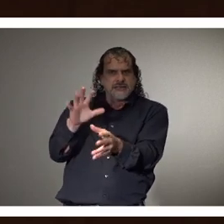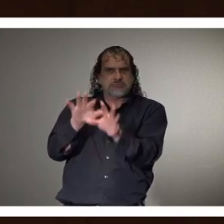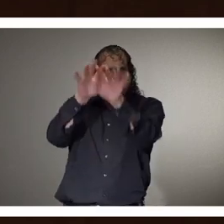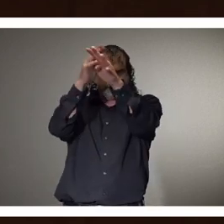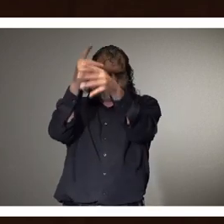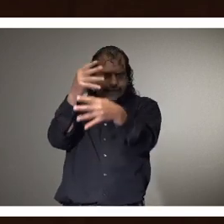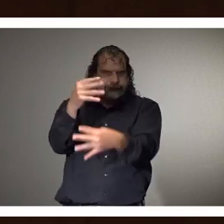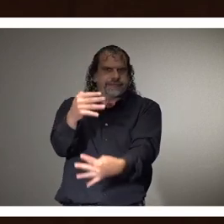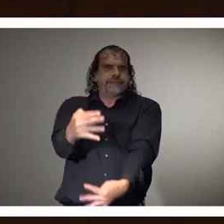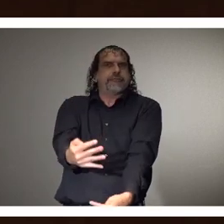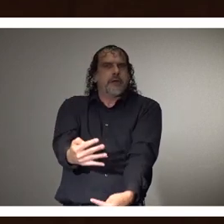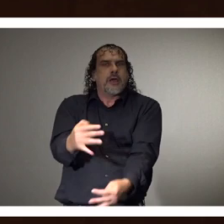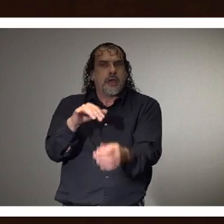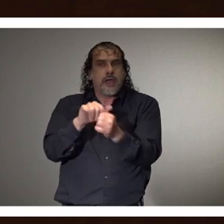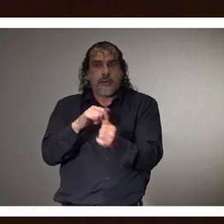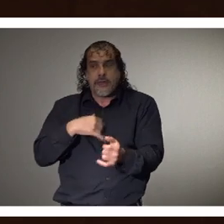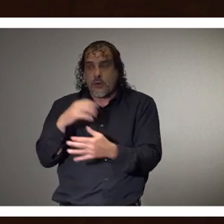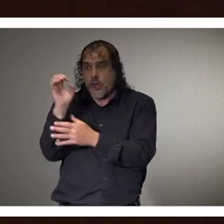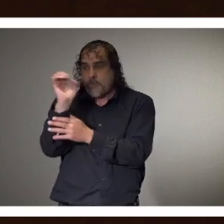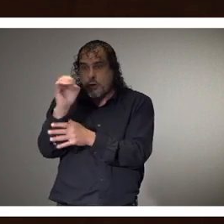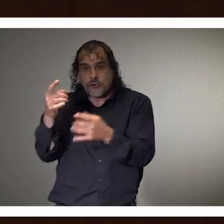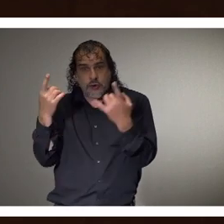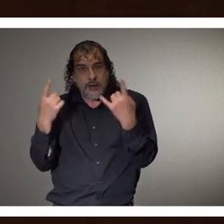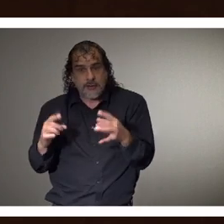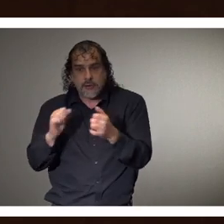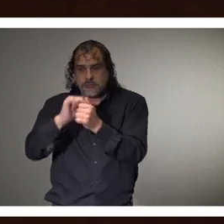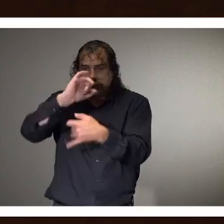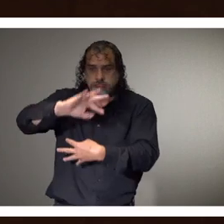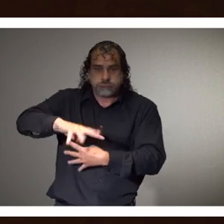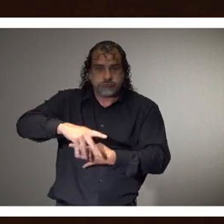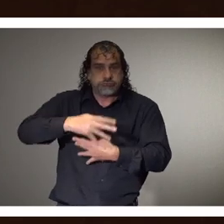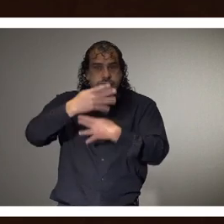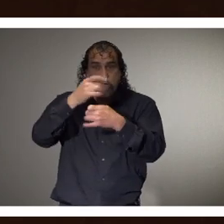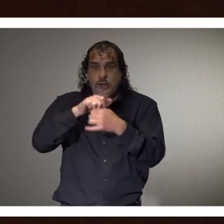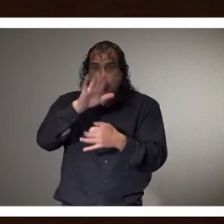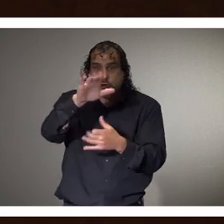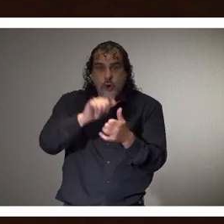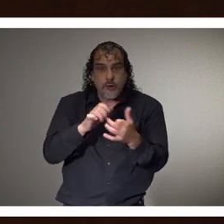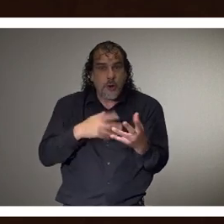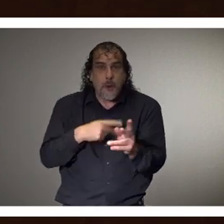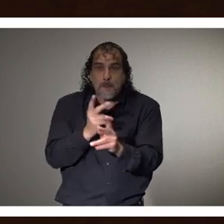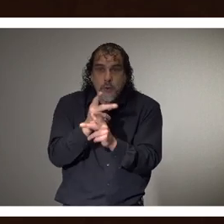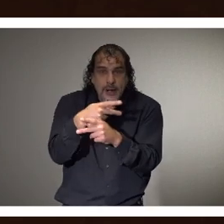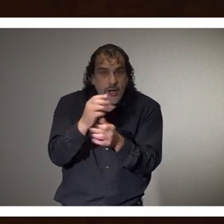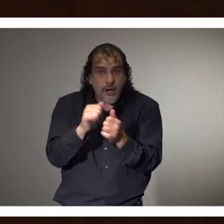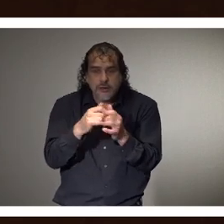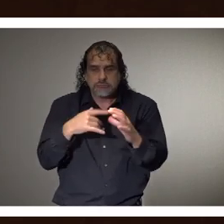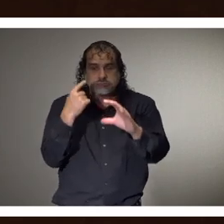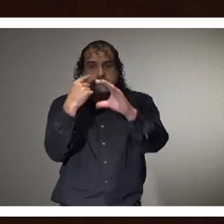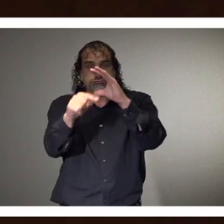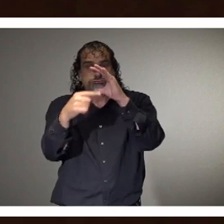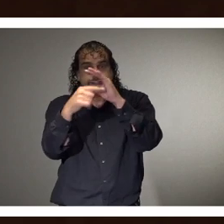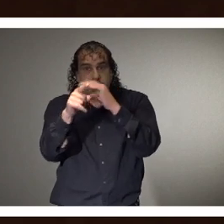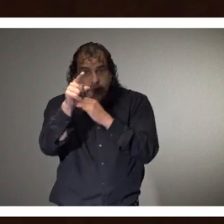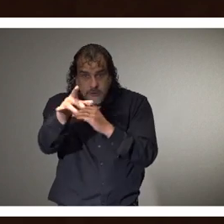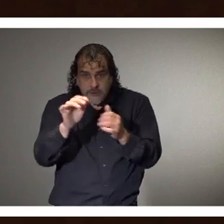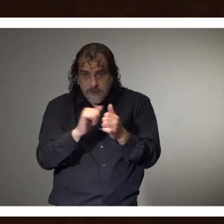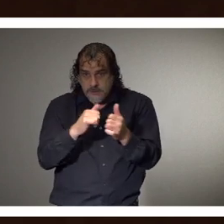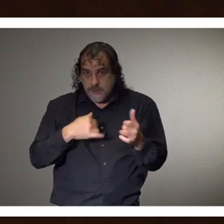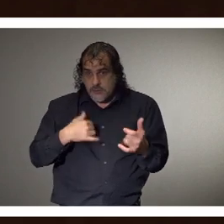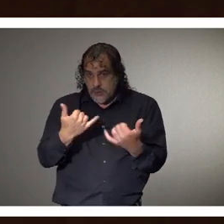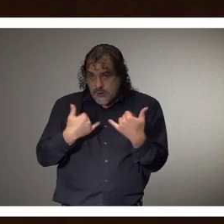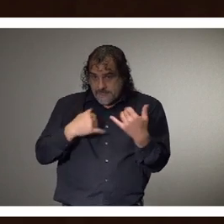the event we have a disaster such as this, we'll go in, can pull you up, buy the product offerings or send you an email and ask you if you have